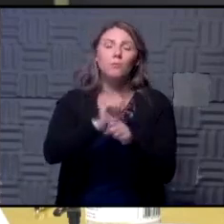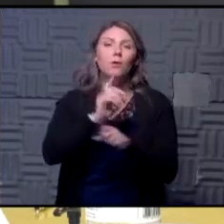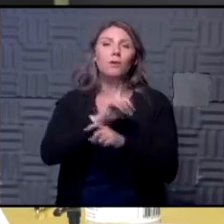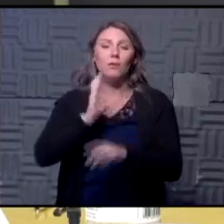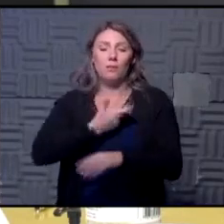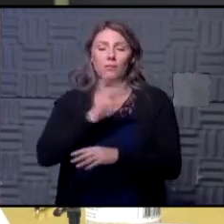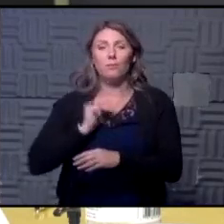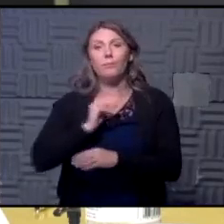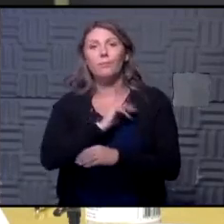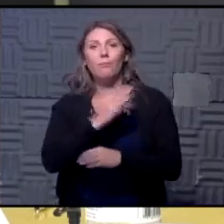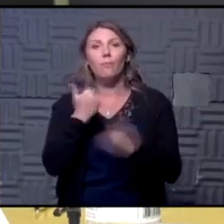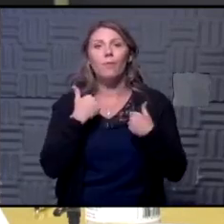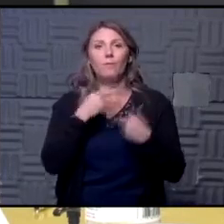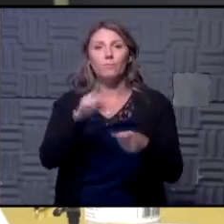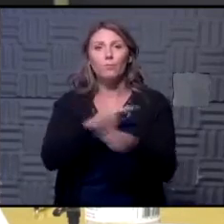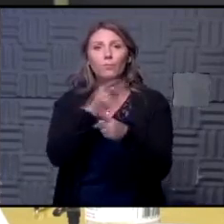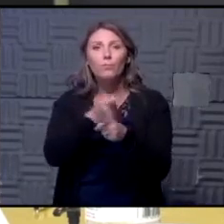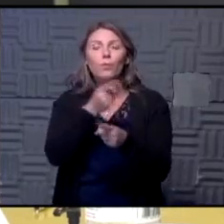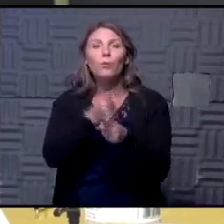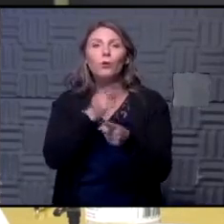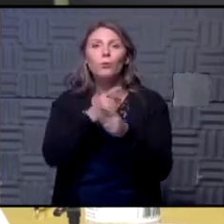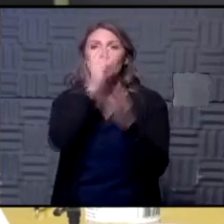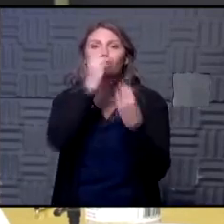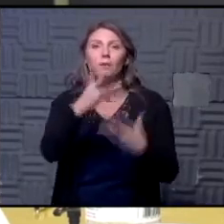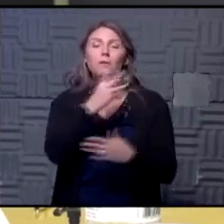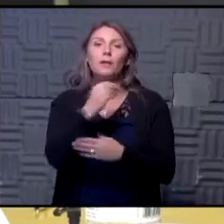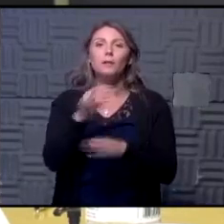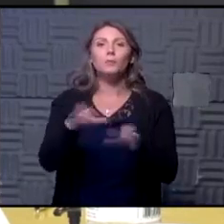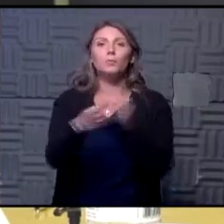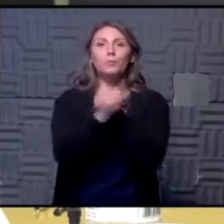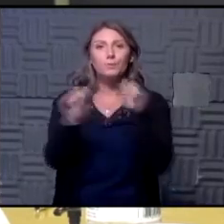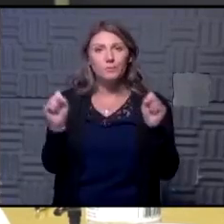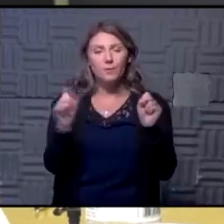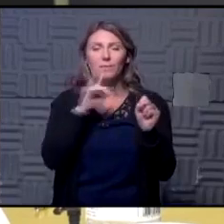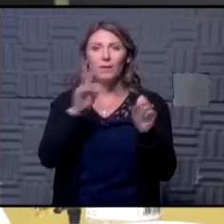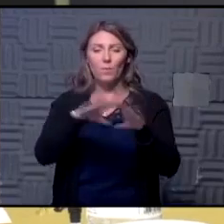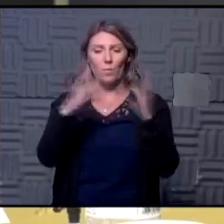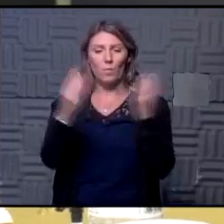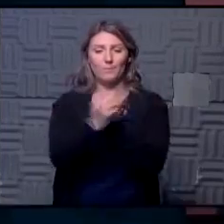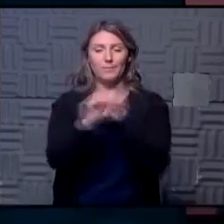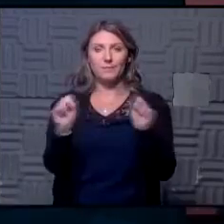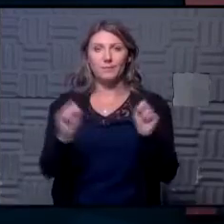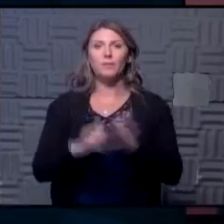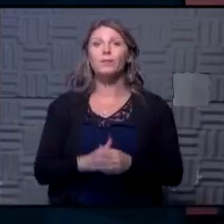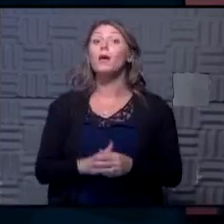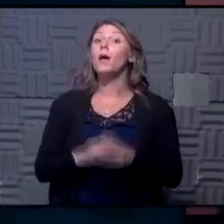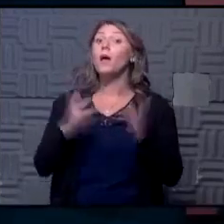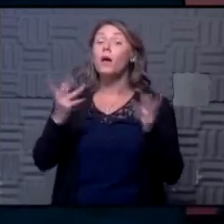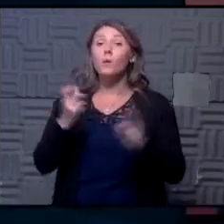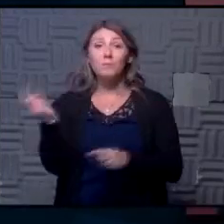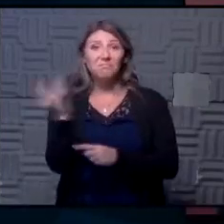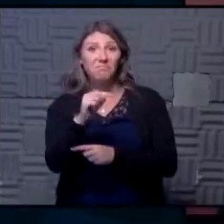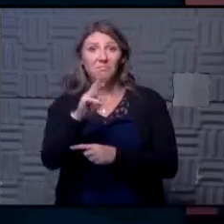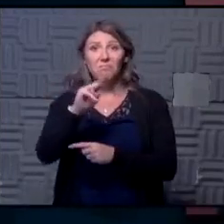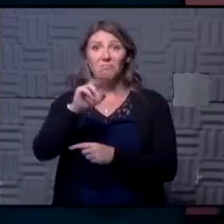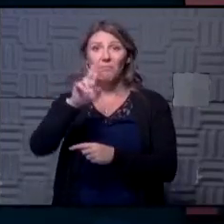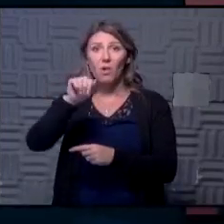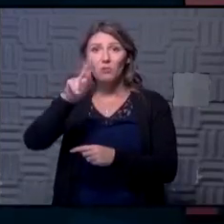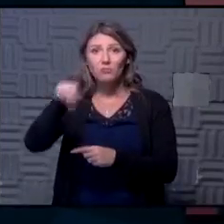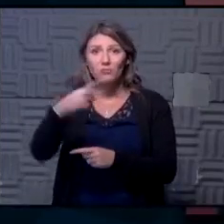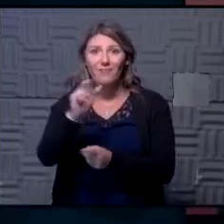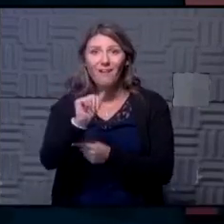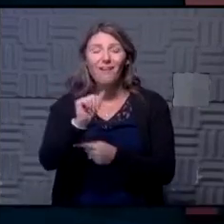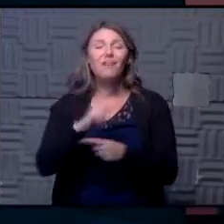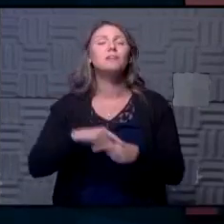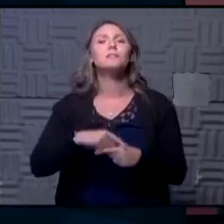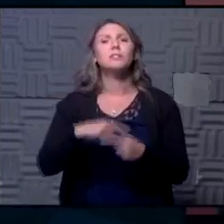information um you know to to be able to do so safely open reopen safely and i just want to bounce across the table to marsha so